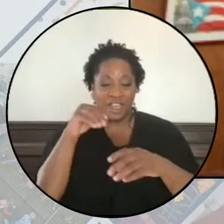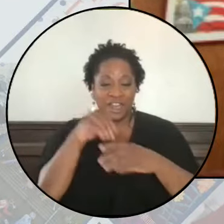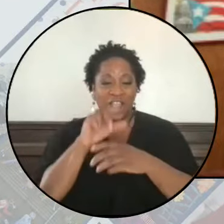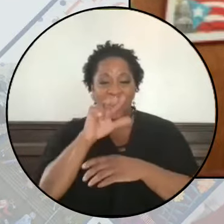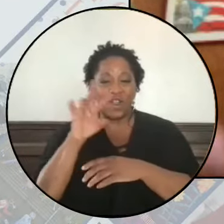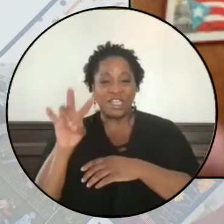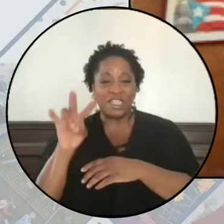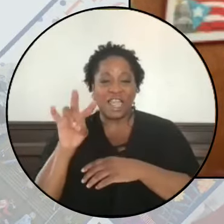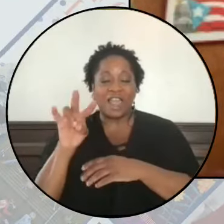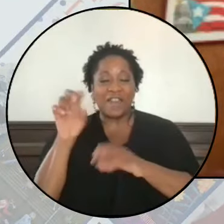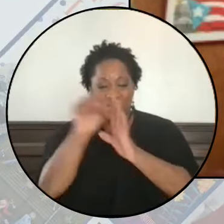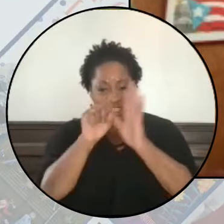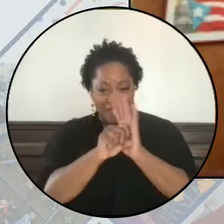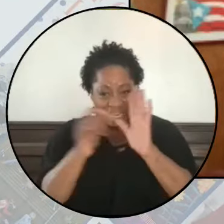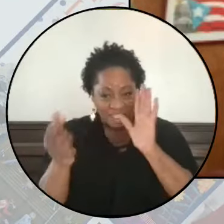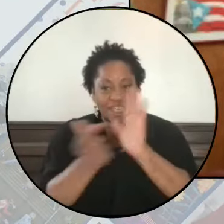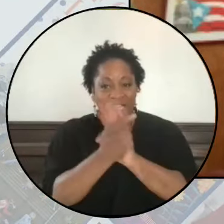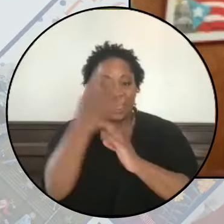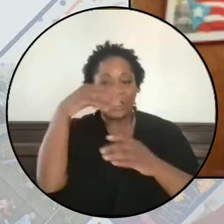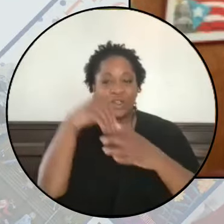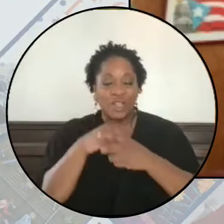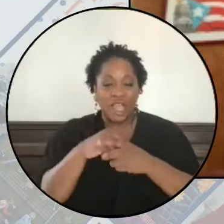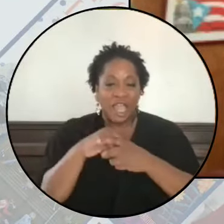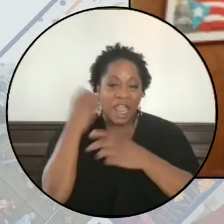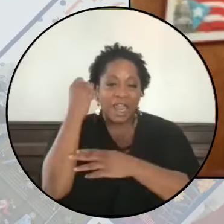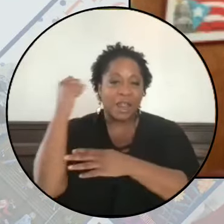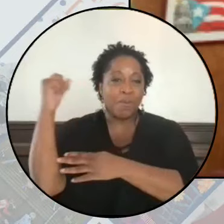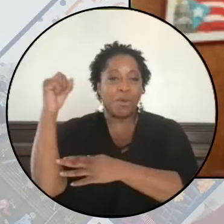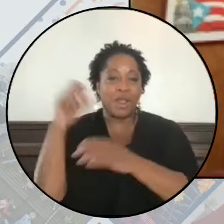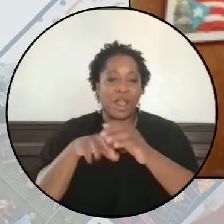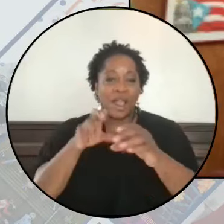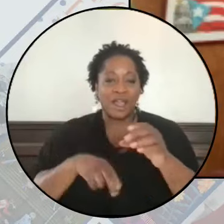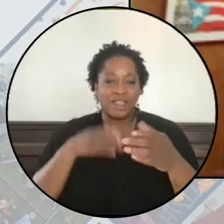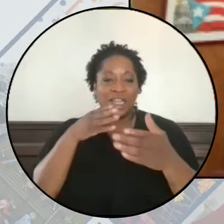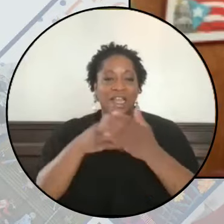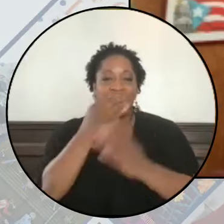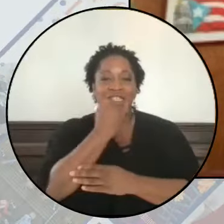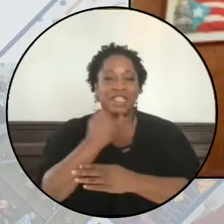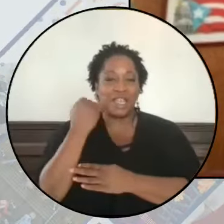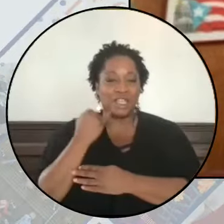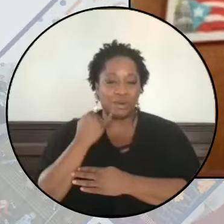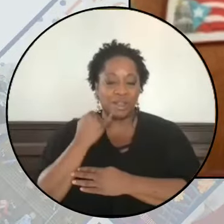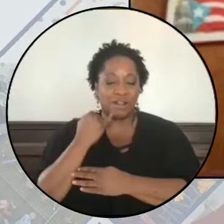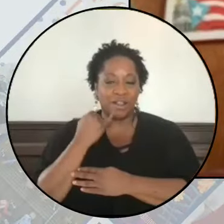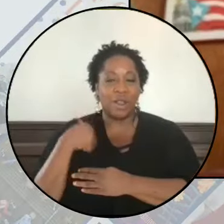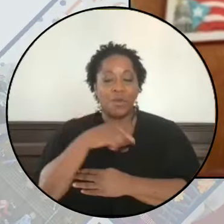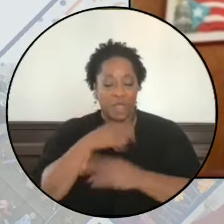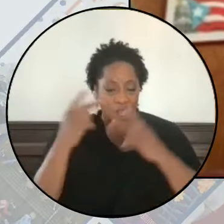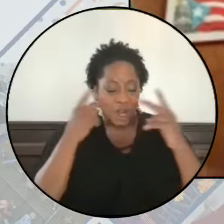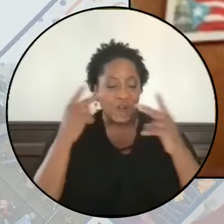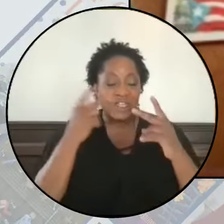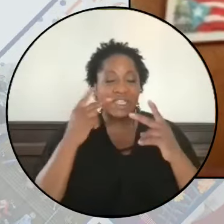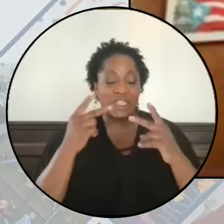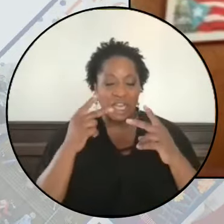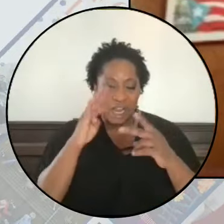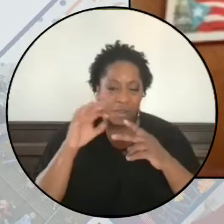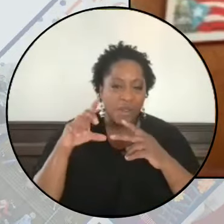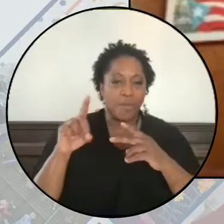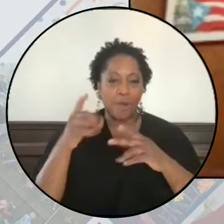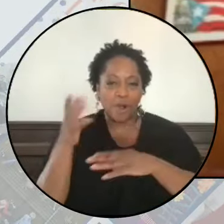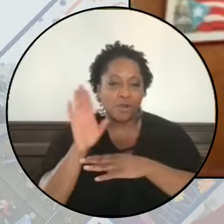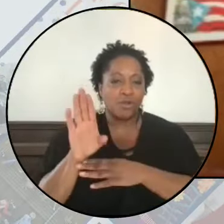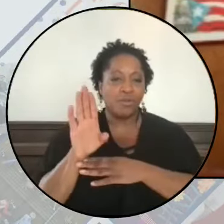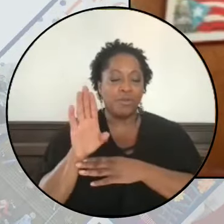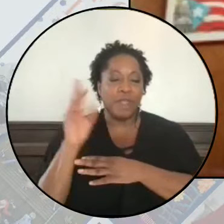states, it's illegal to engage in boycott, divest and sanctions against Israel. We are seeing the emboldenment of